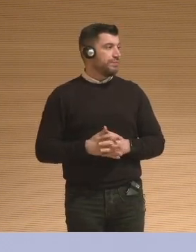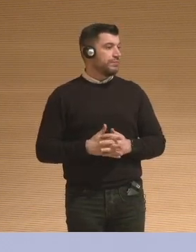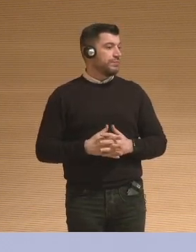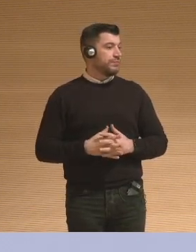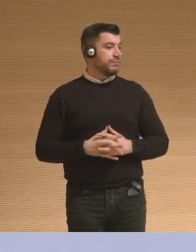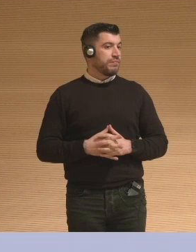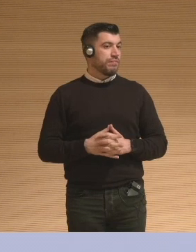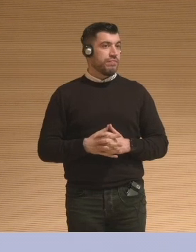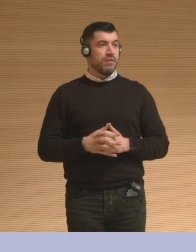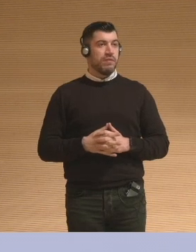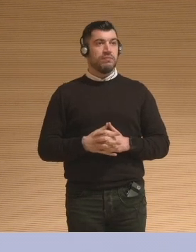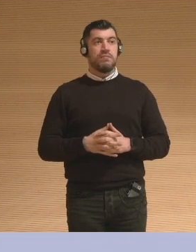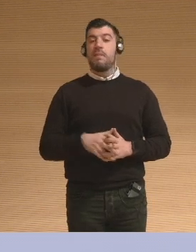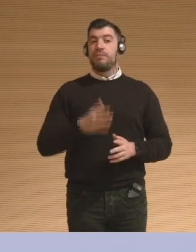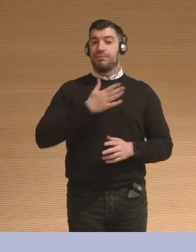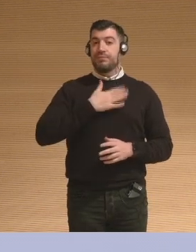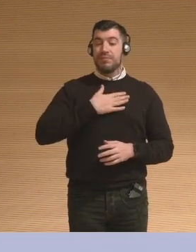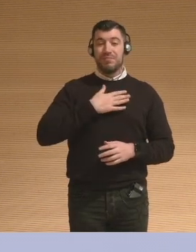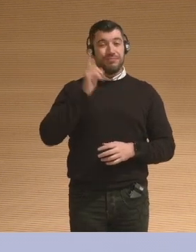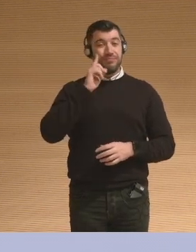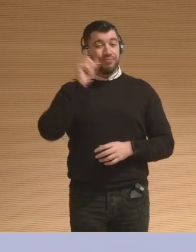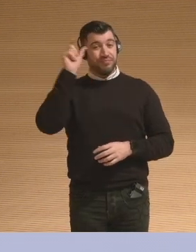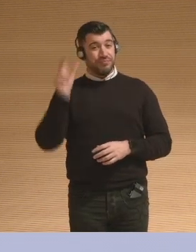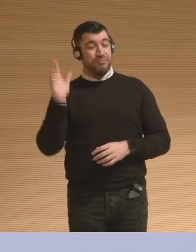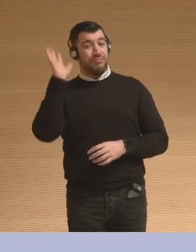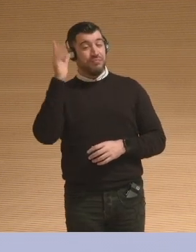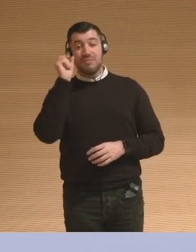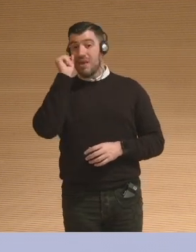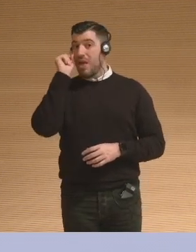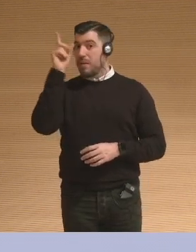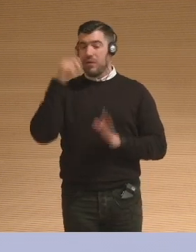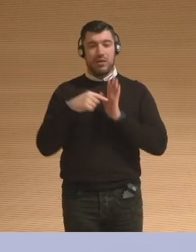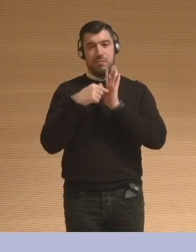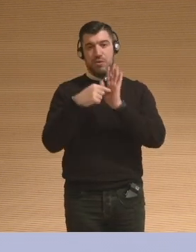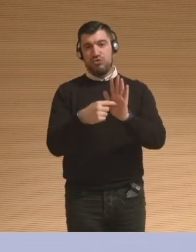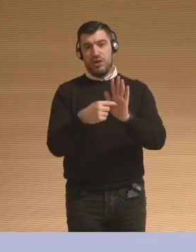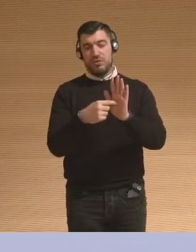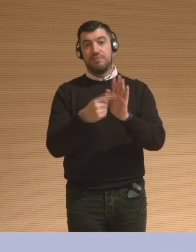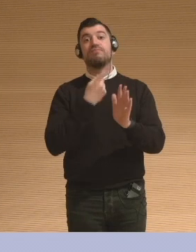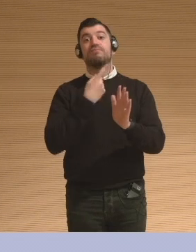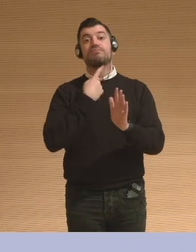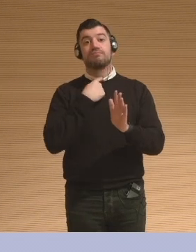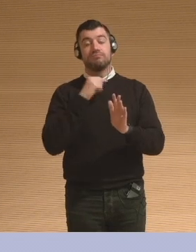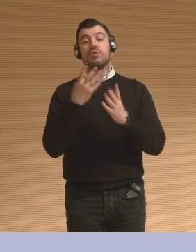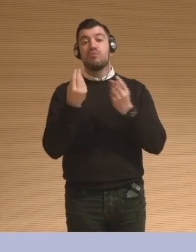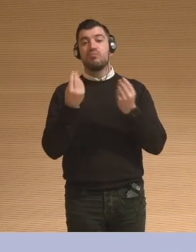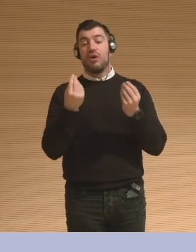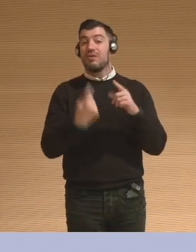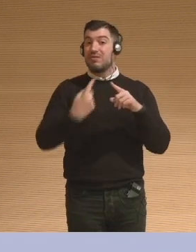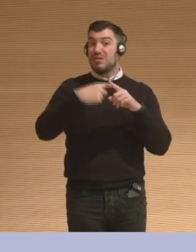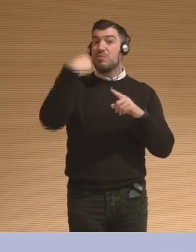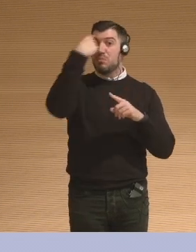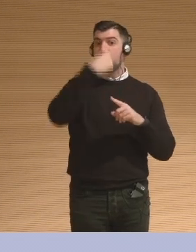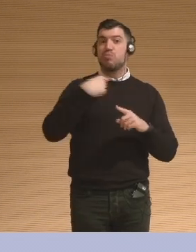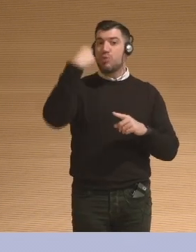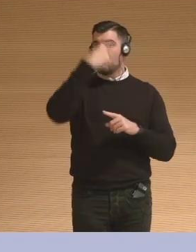Thank you Brenda. This was amazing and very personal at the same time, like universal and personal. So, have